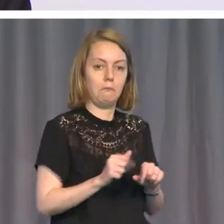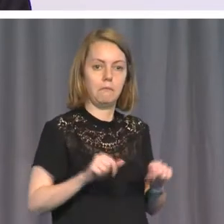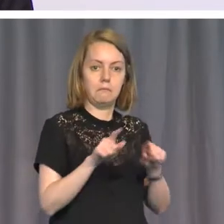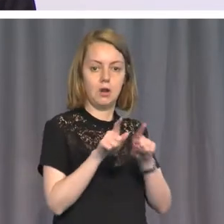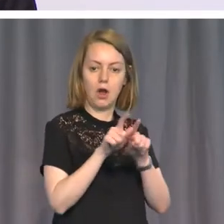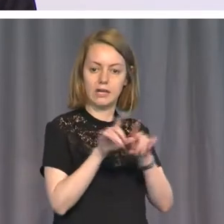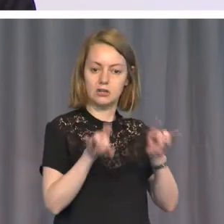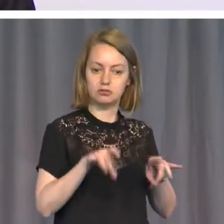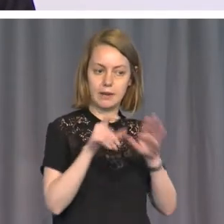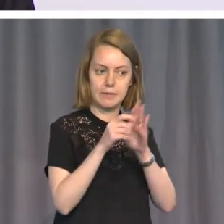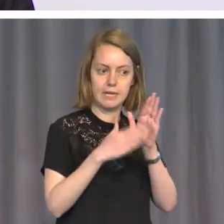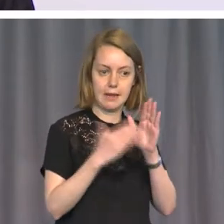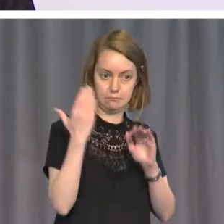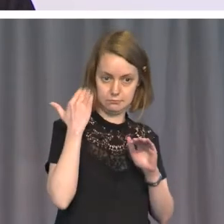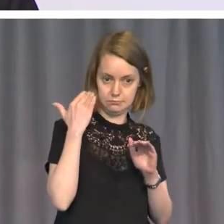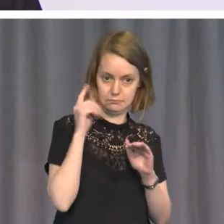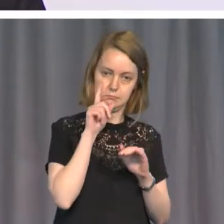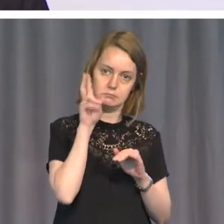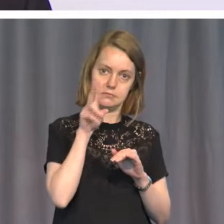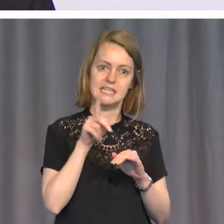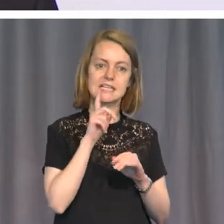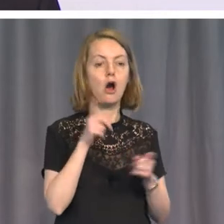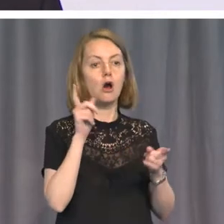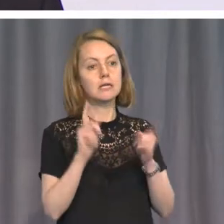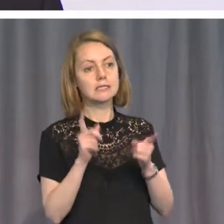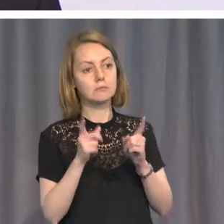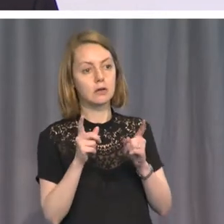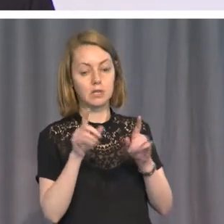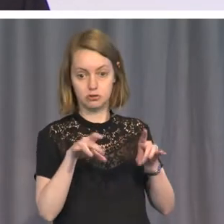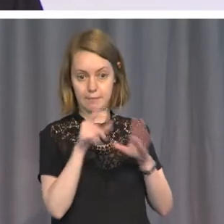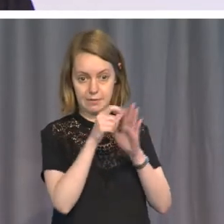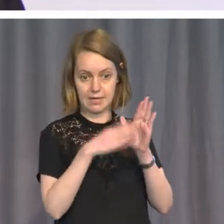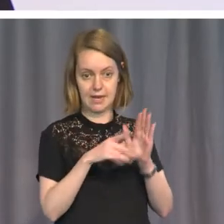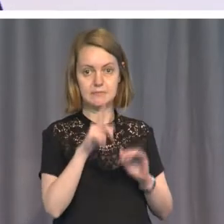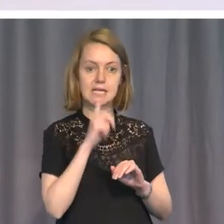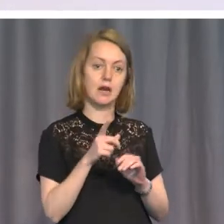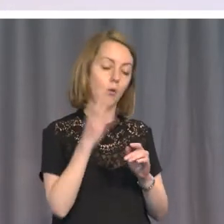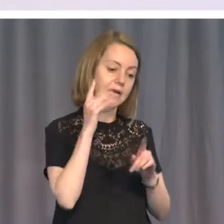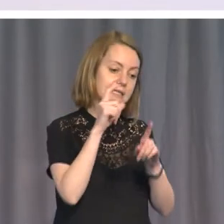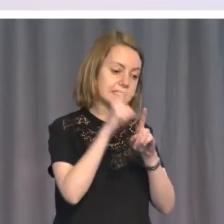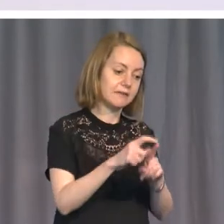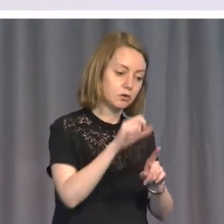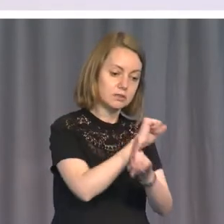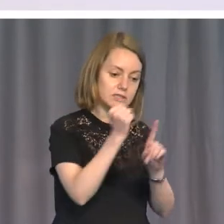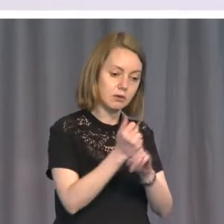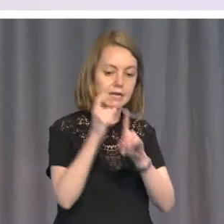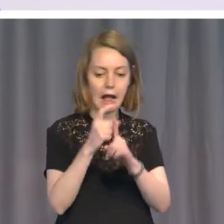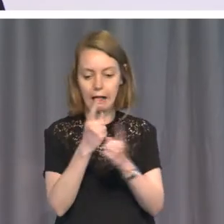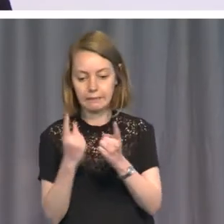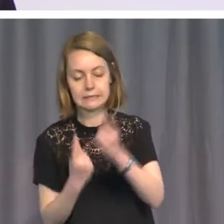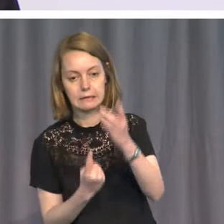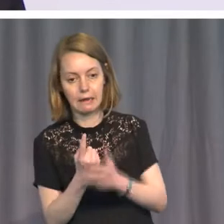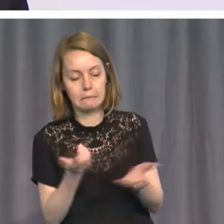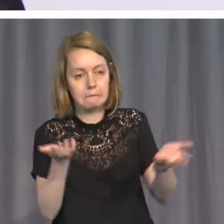ago, I quote, sometimes in difficult circumstances difficult things happen. Human